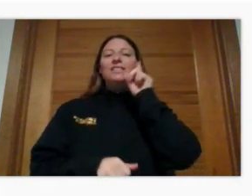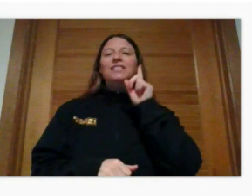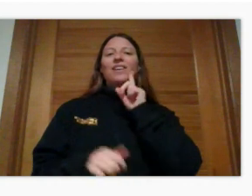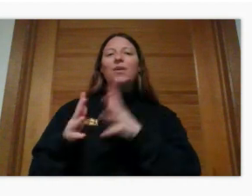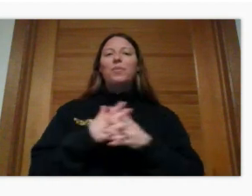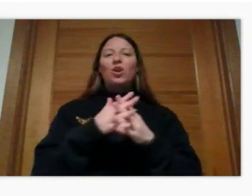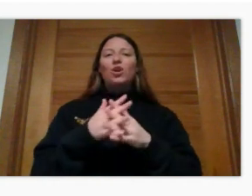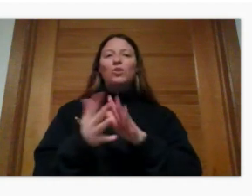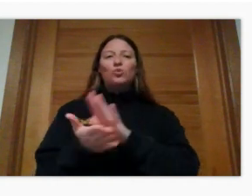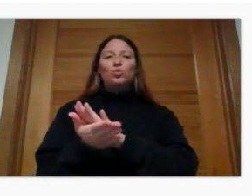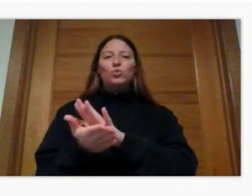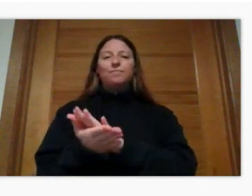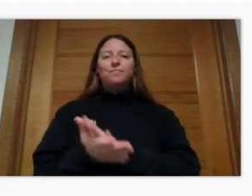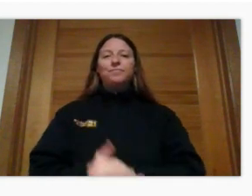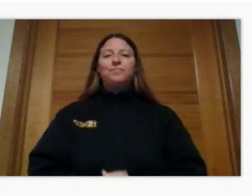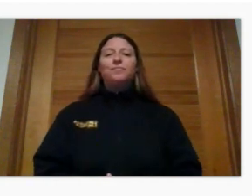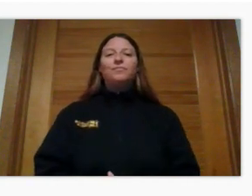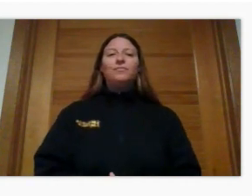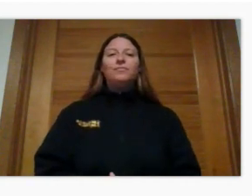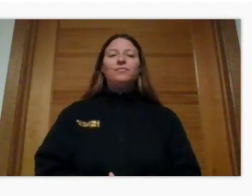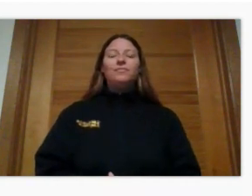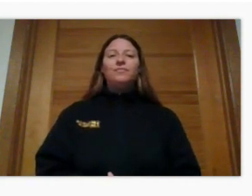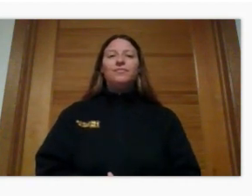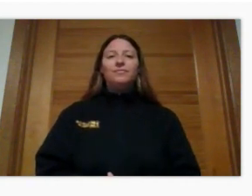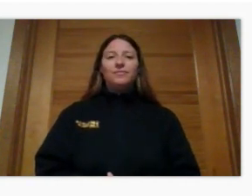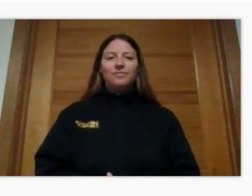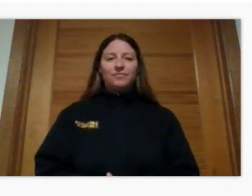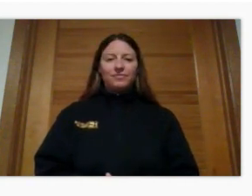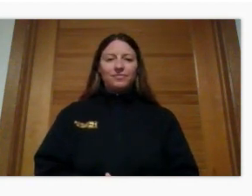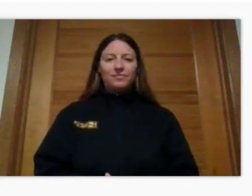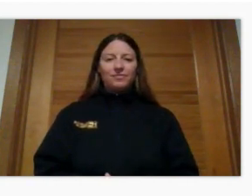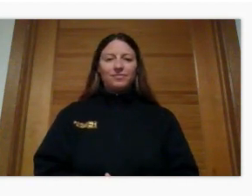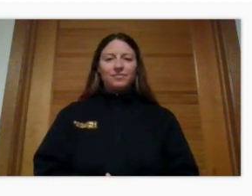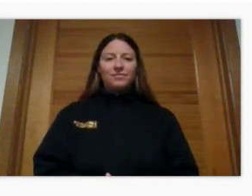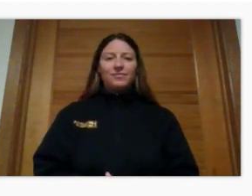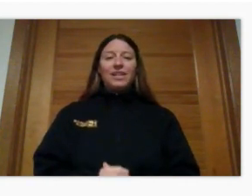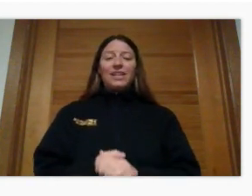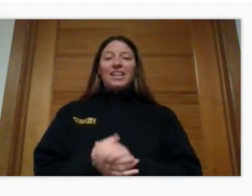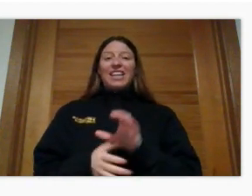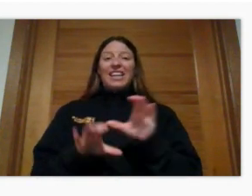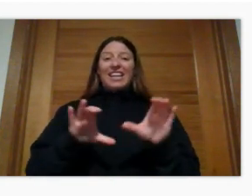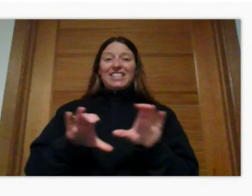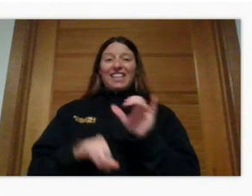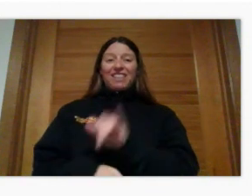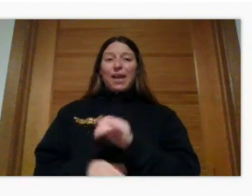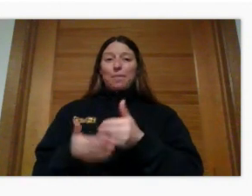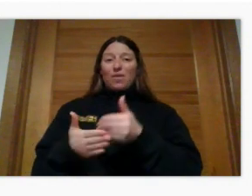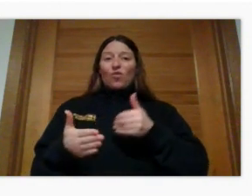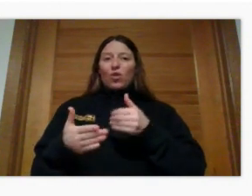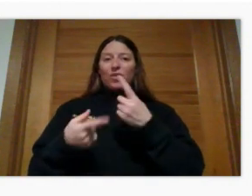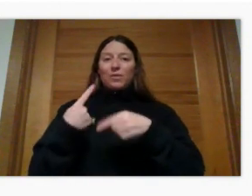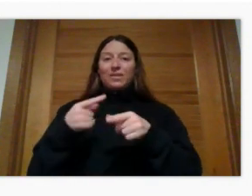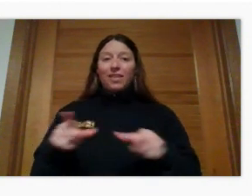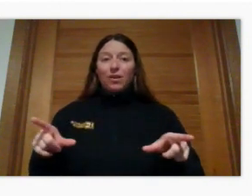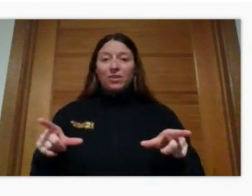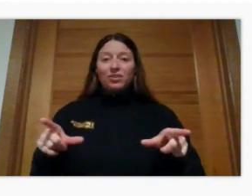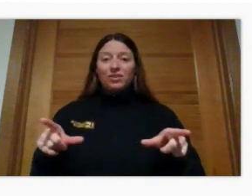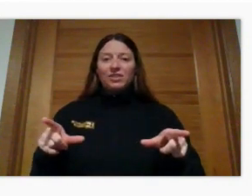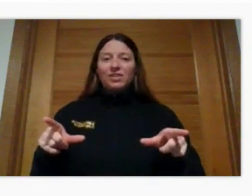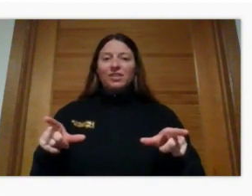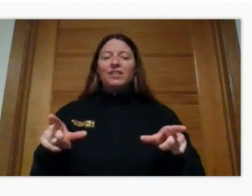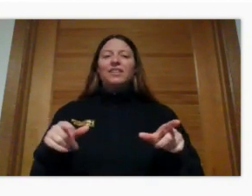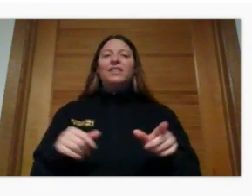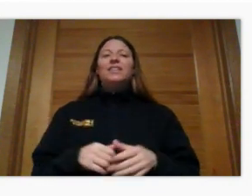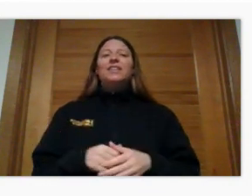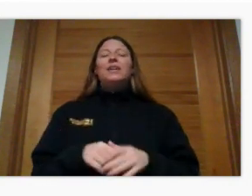Now, before I tell you how he did that, when there was no such thing as American Sign Language, I want